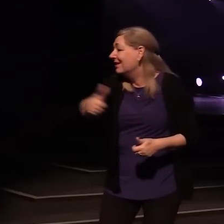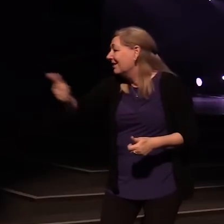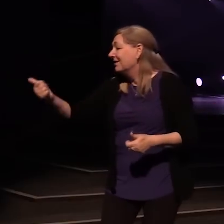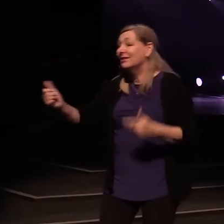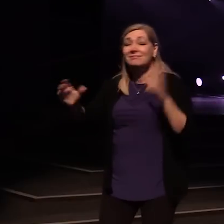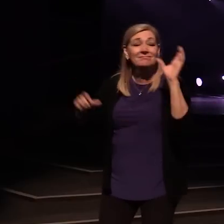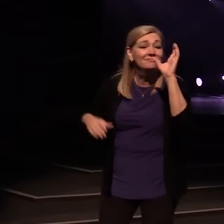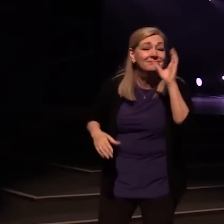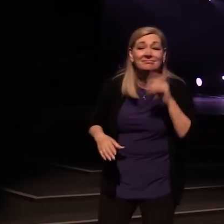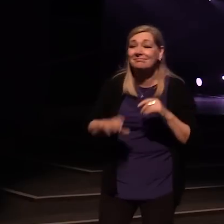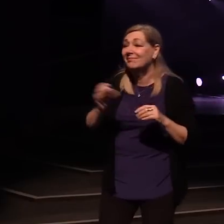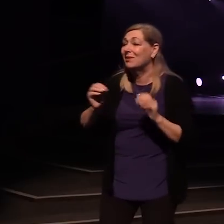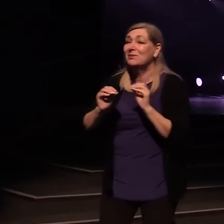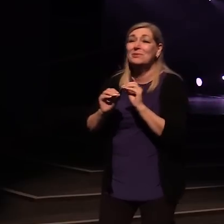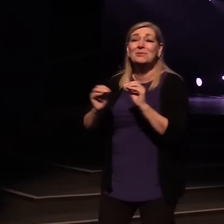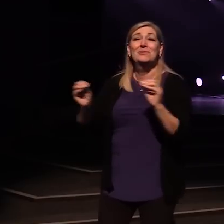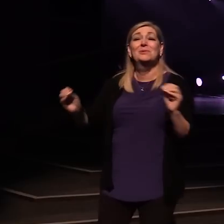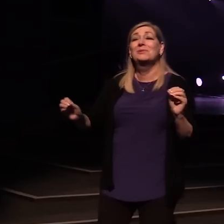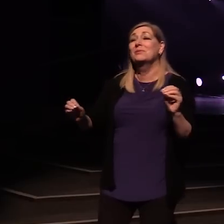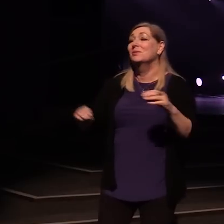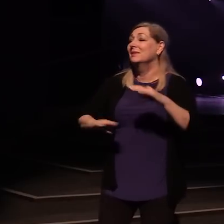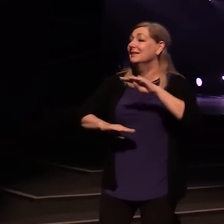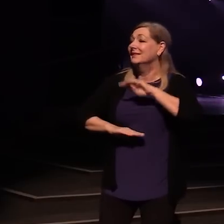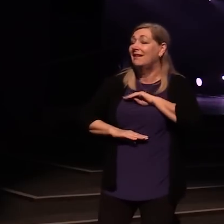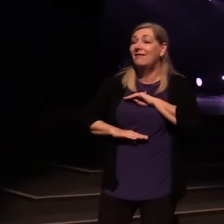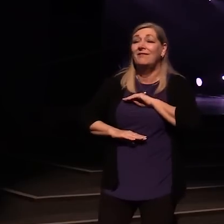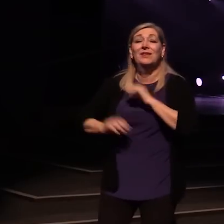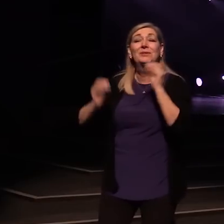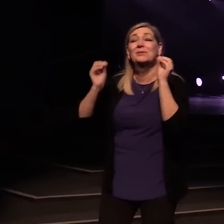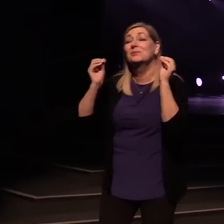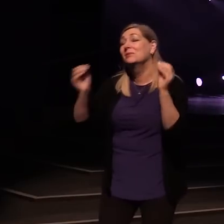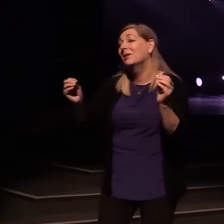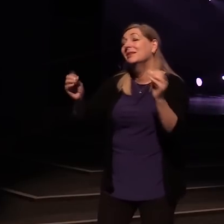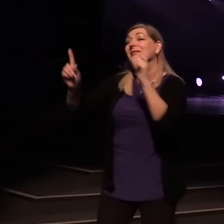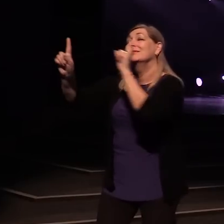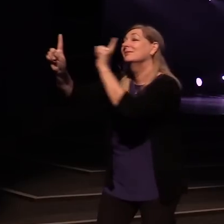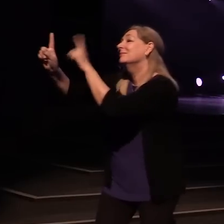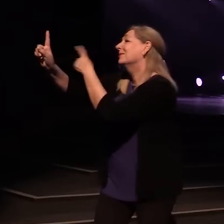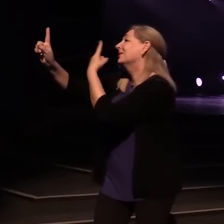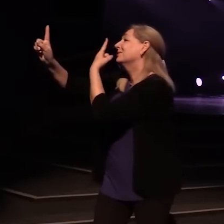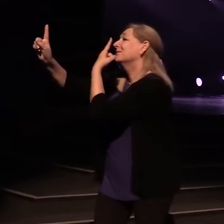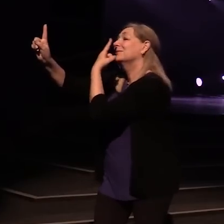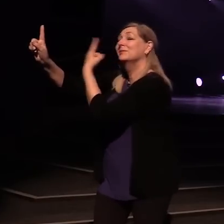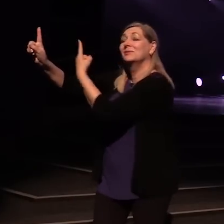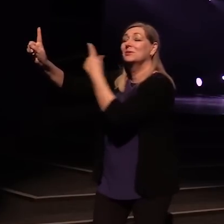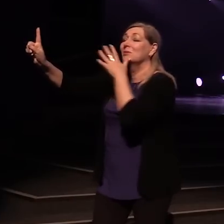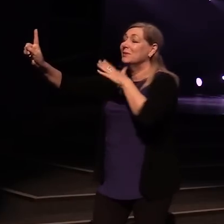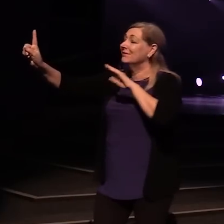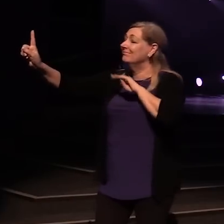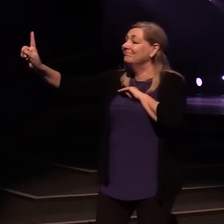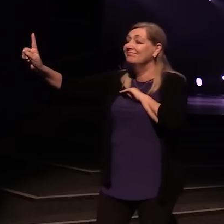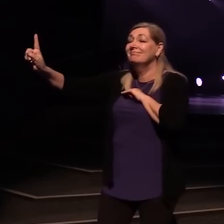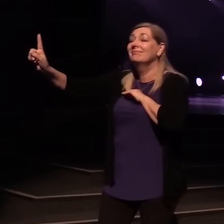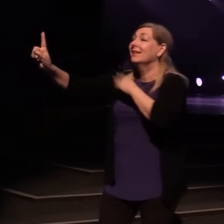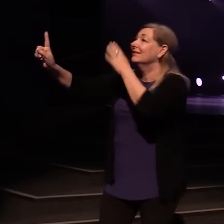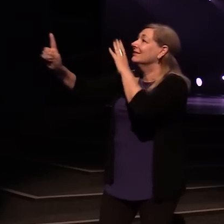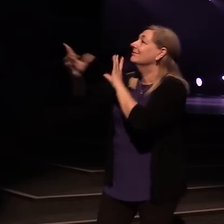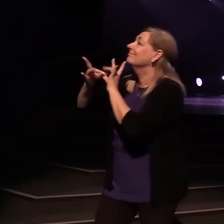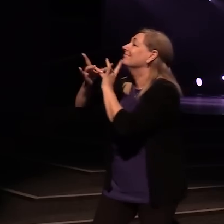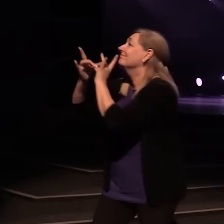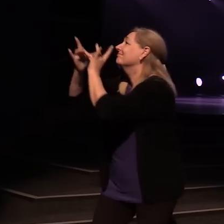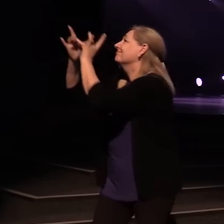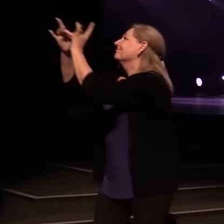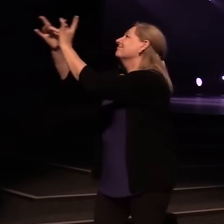nothing else, and nothing else will do. And